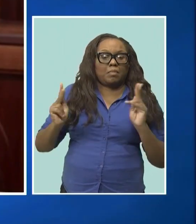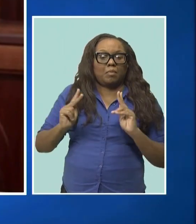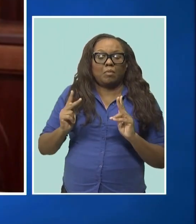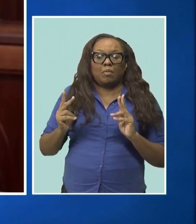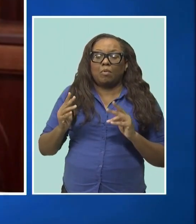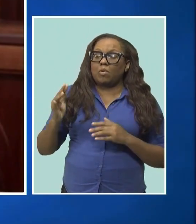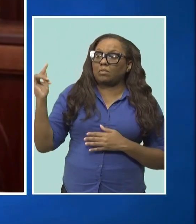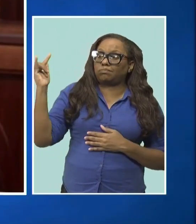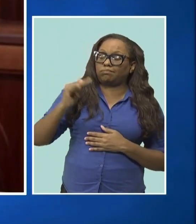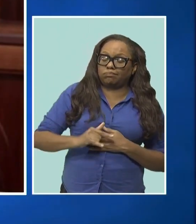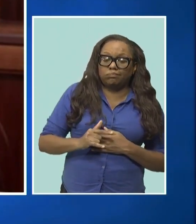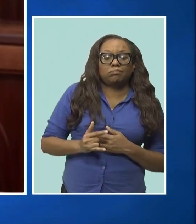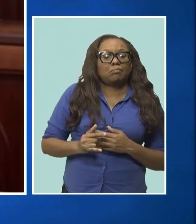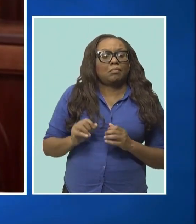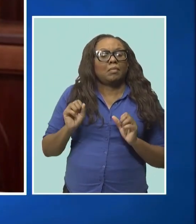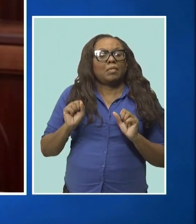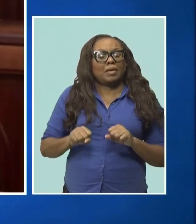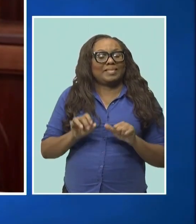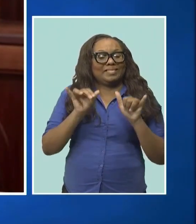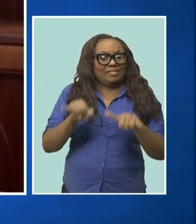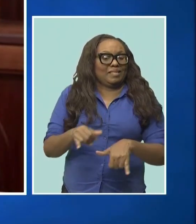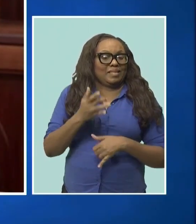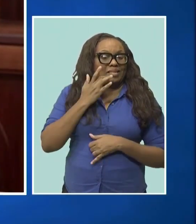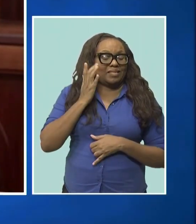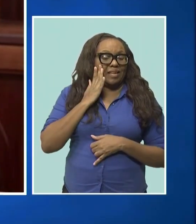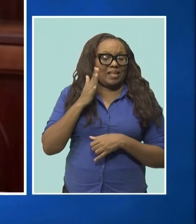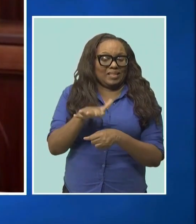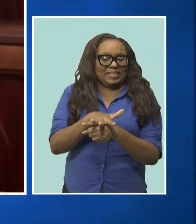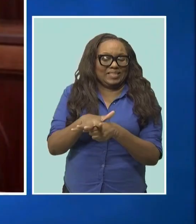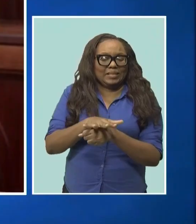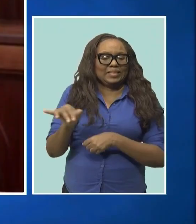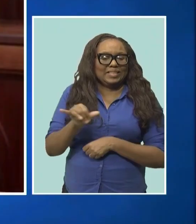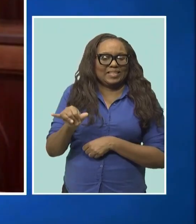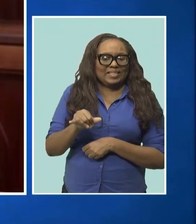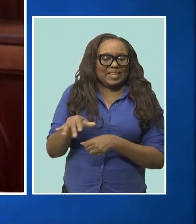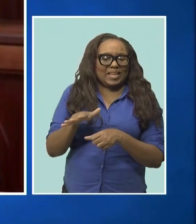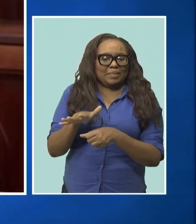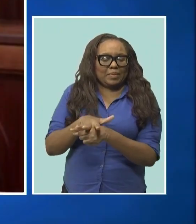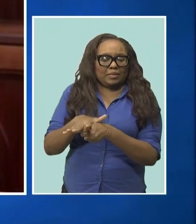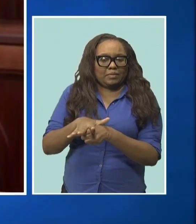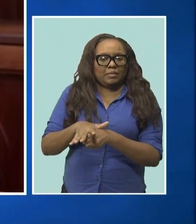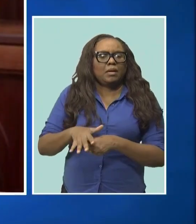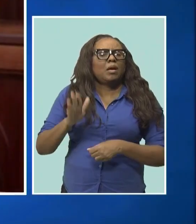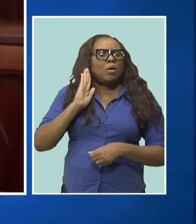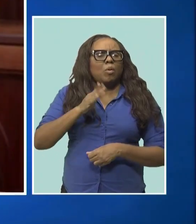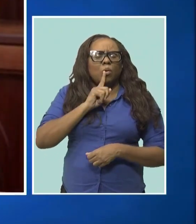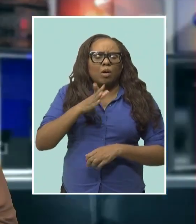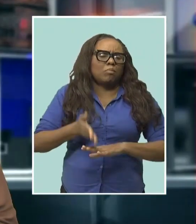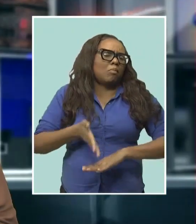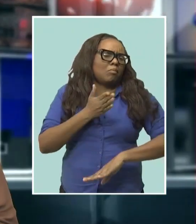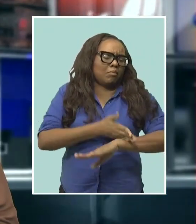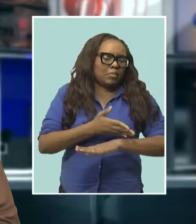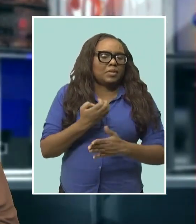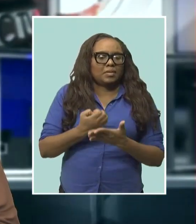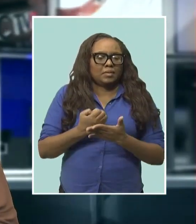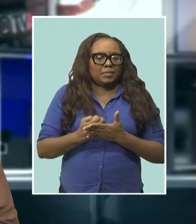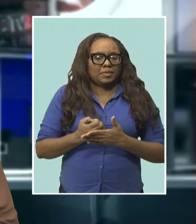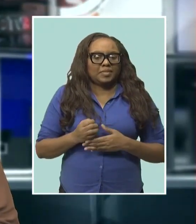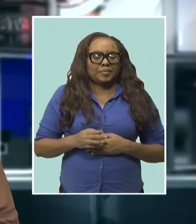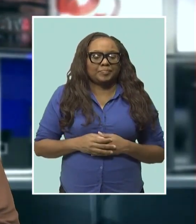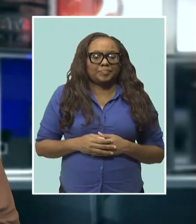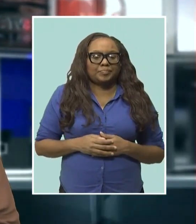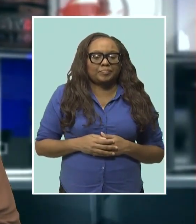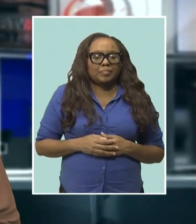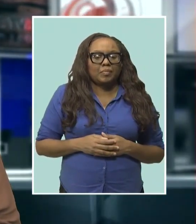faculty members who will stay there. This certainly will boost our economy. In her